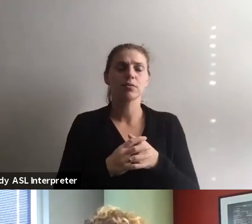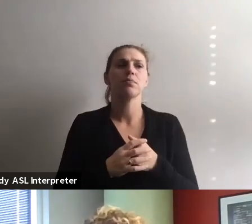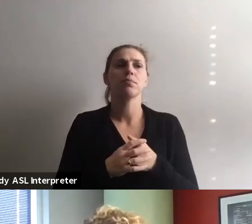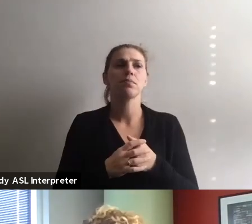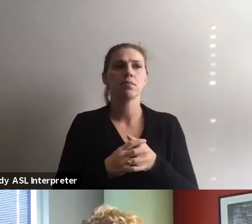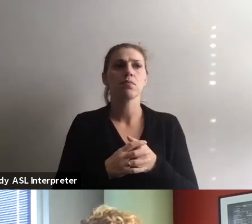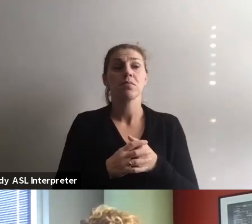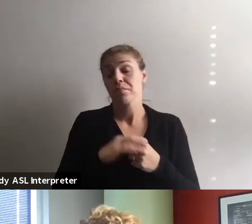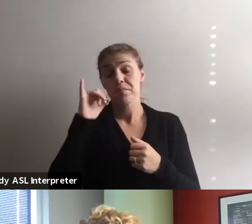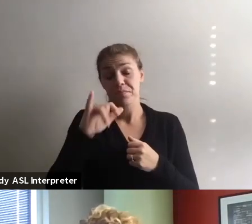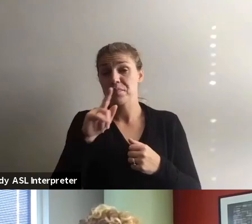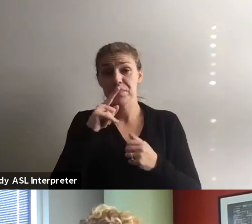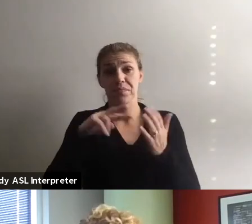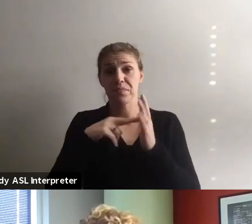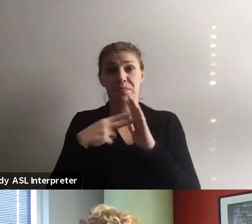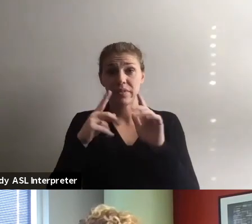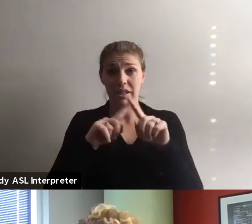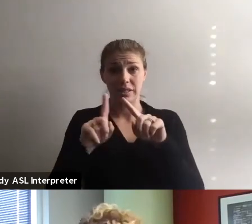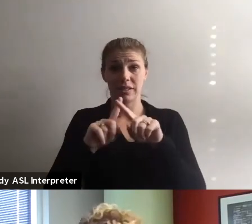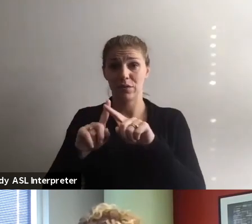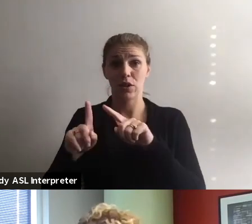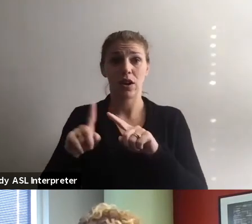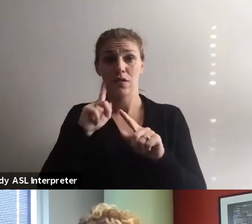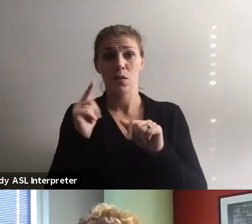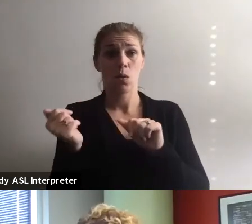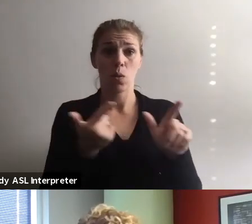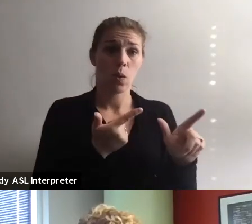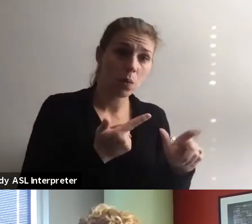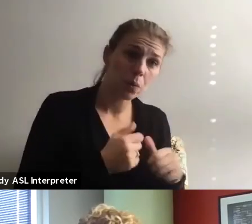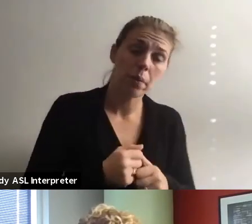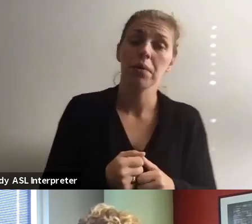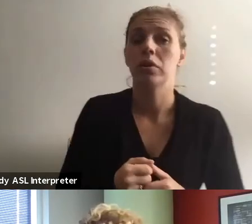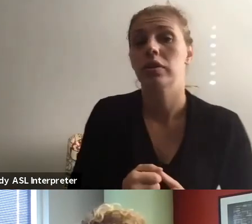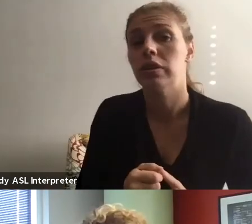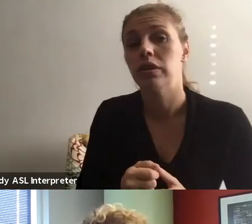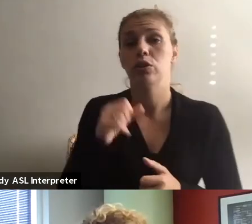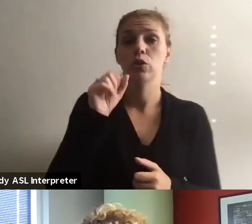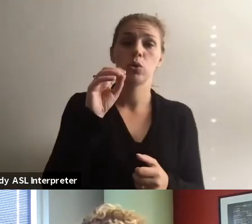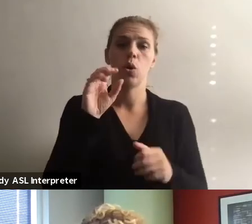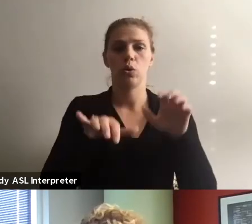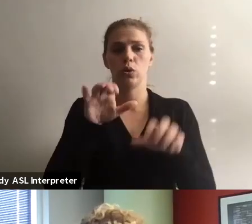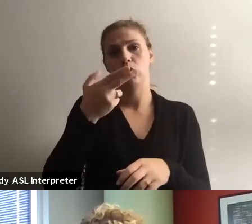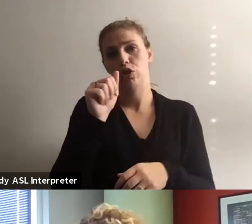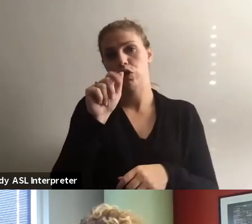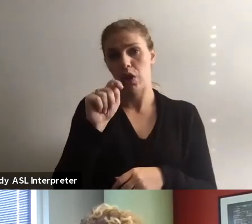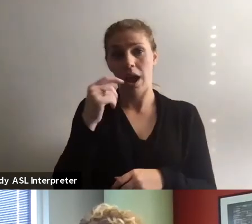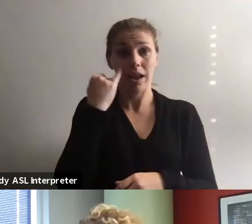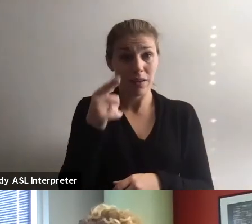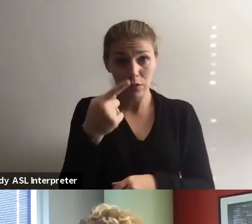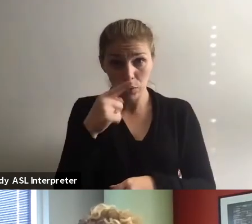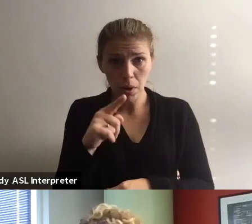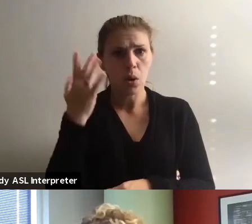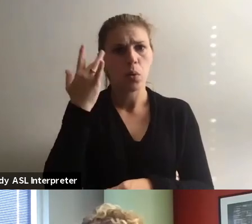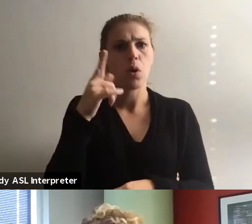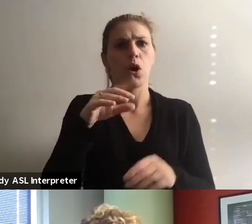And that can certainly mean different things for everyone. So throw it in the chat box, if you would, why